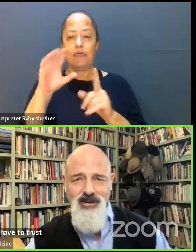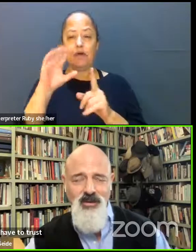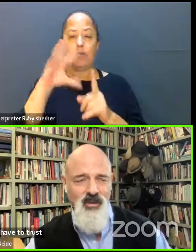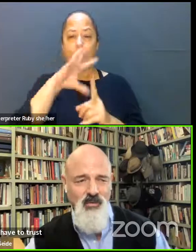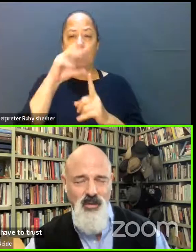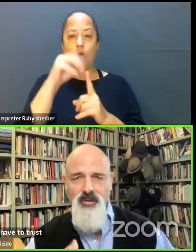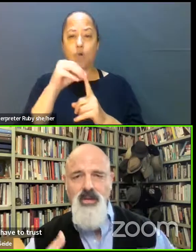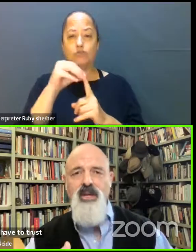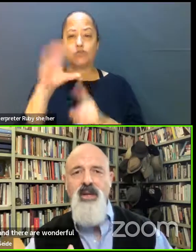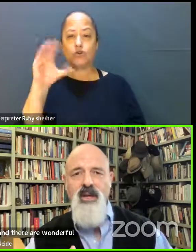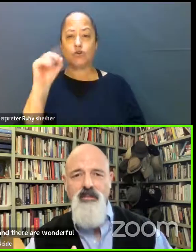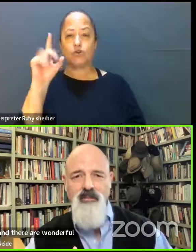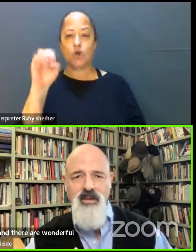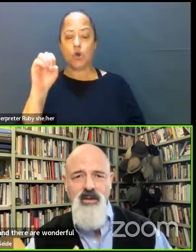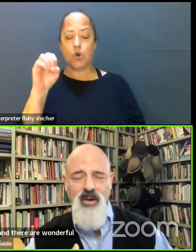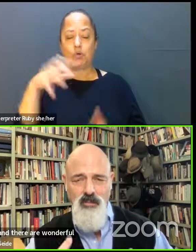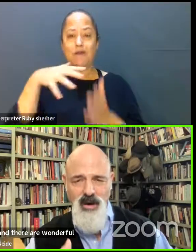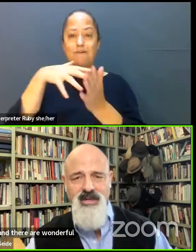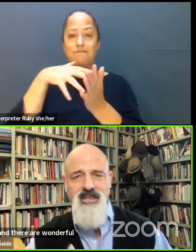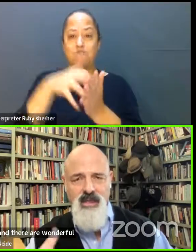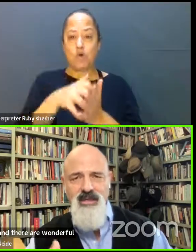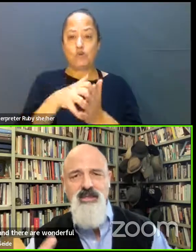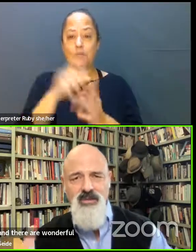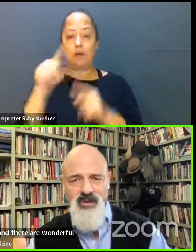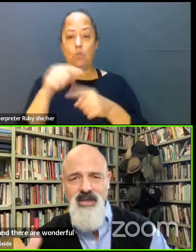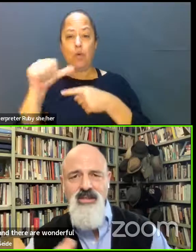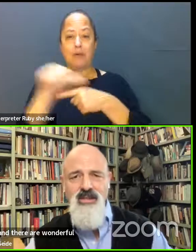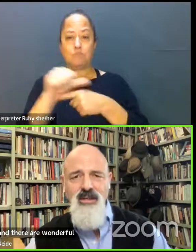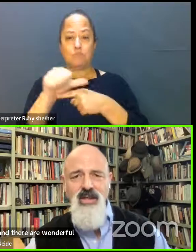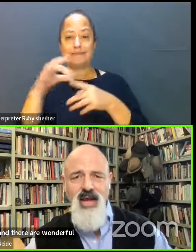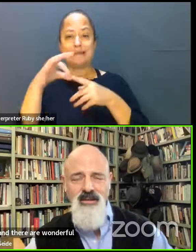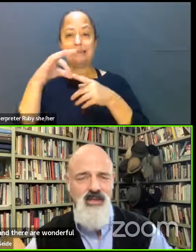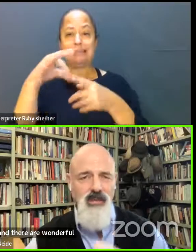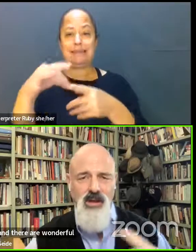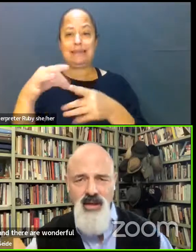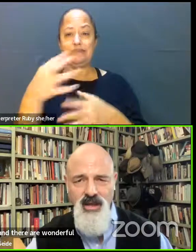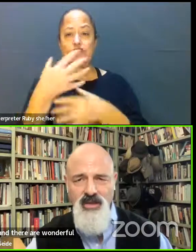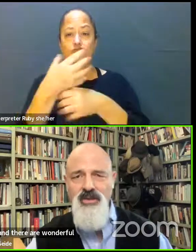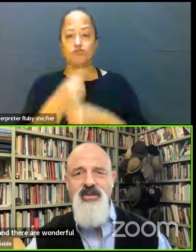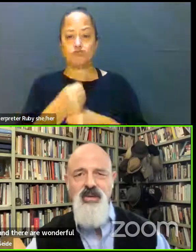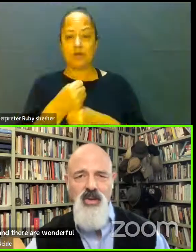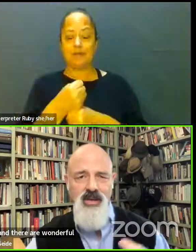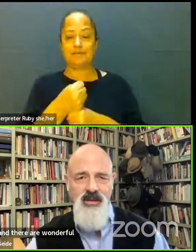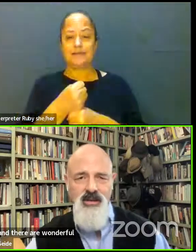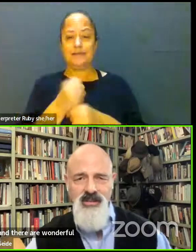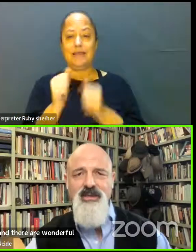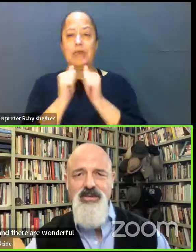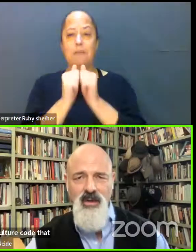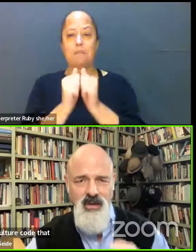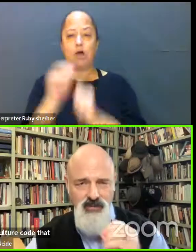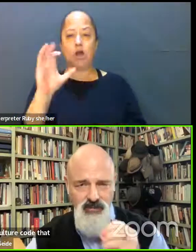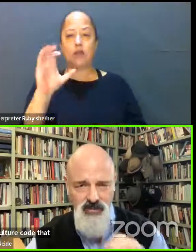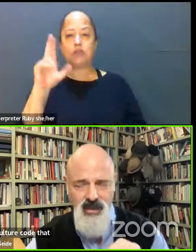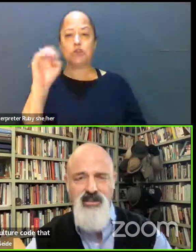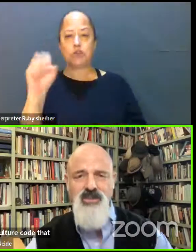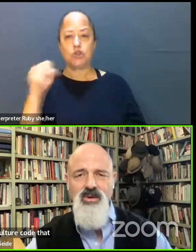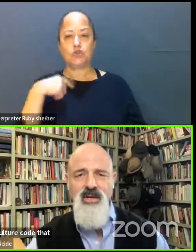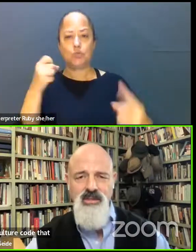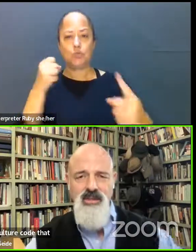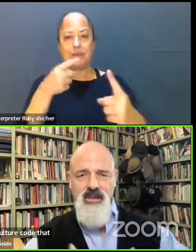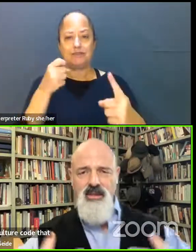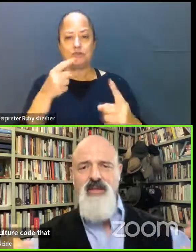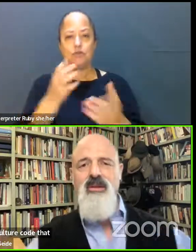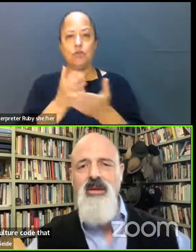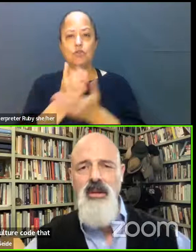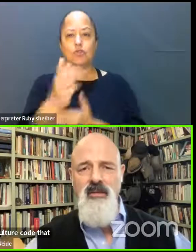that vulnerability when practiced leads to trust. And these belonging cues that we signal to one another through telling